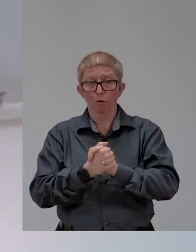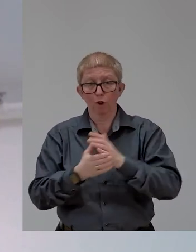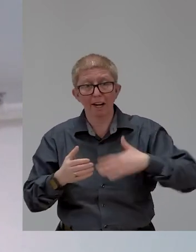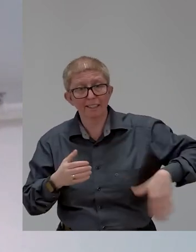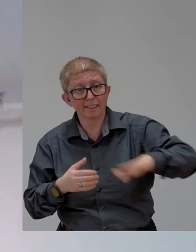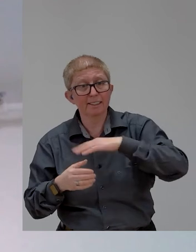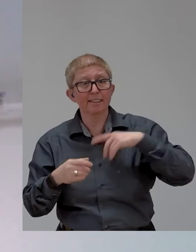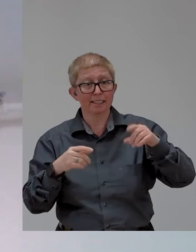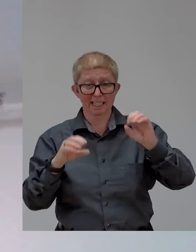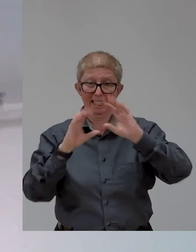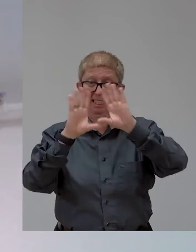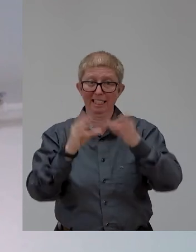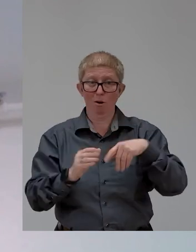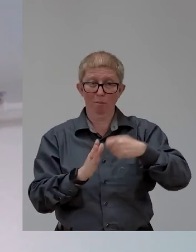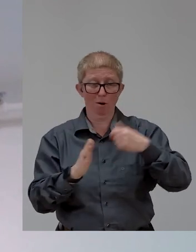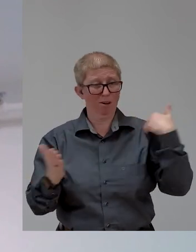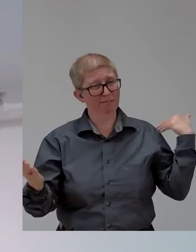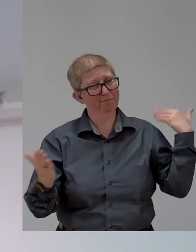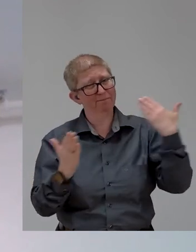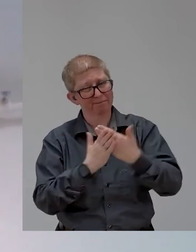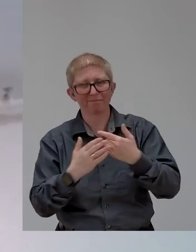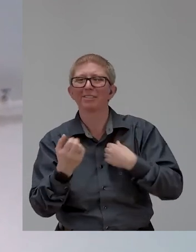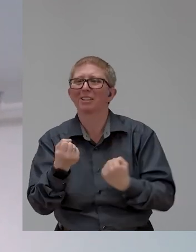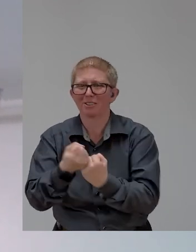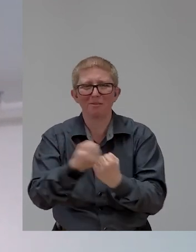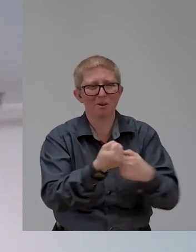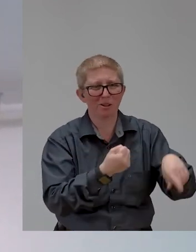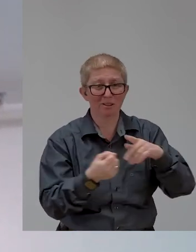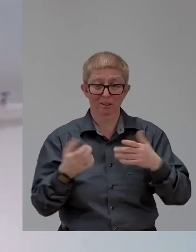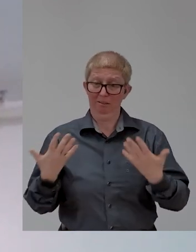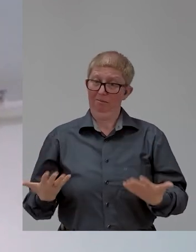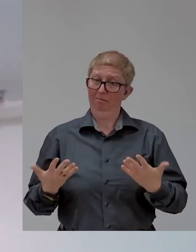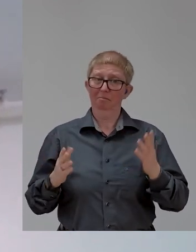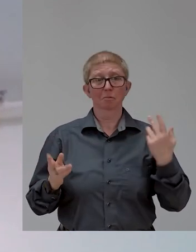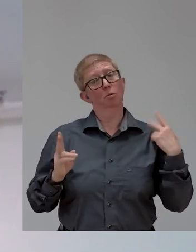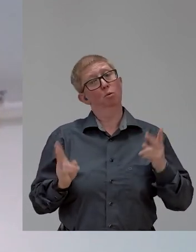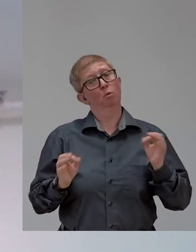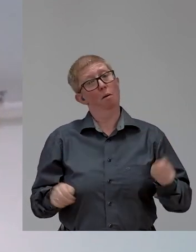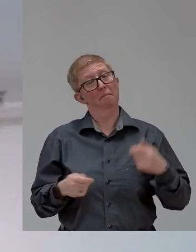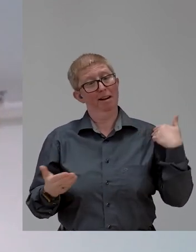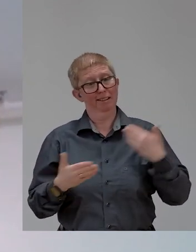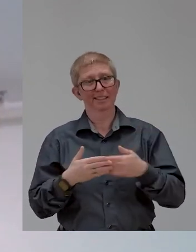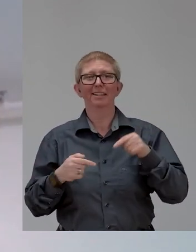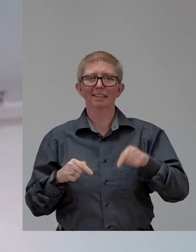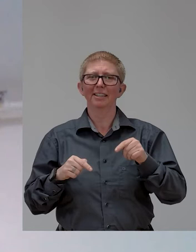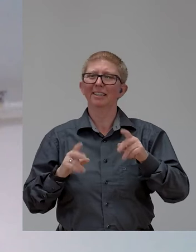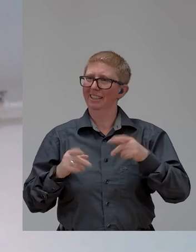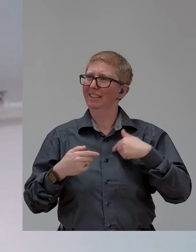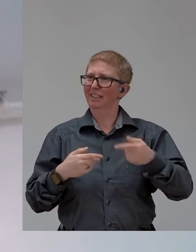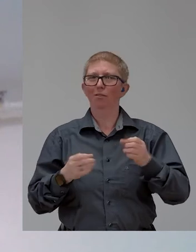their inception, and I'm always teaching at this time of year, and am this year as well. But thanks to Zoom, and